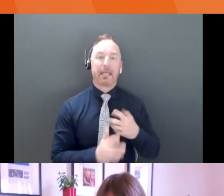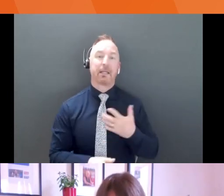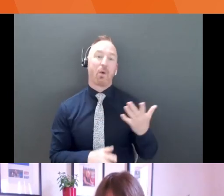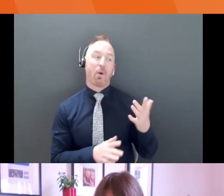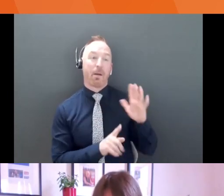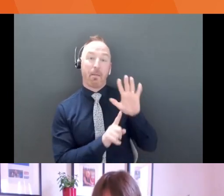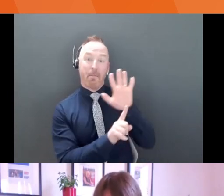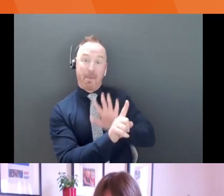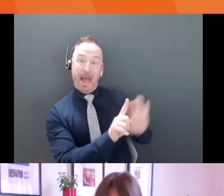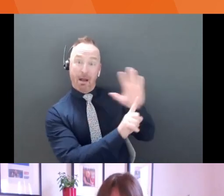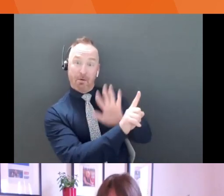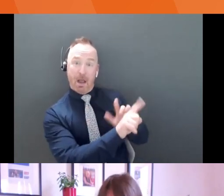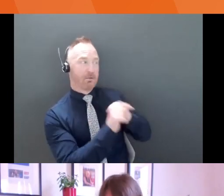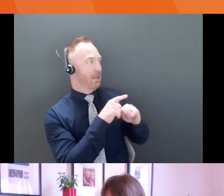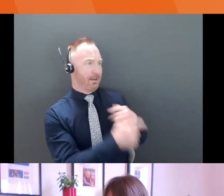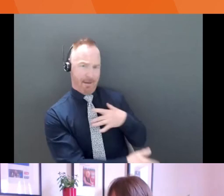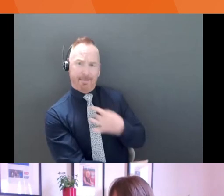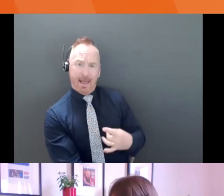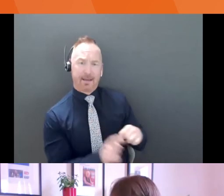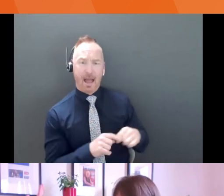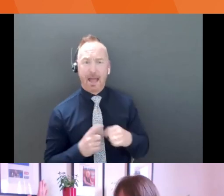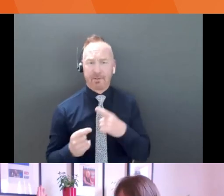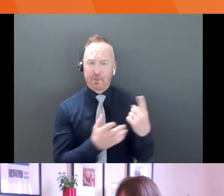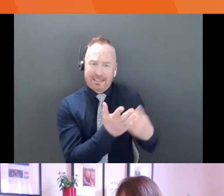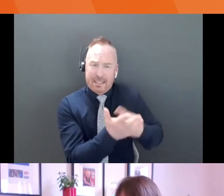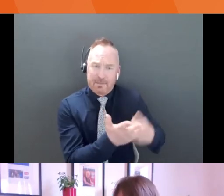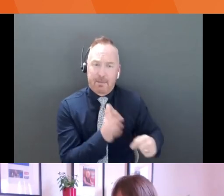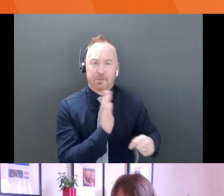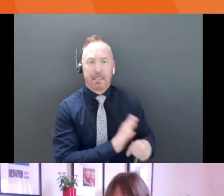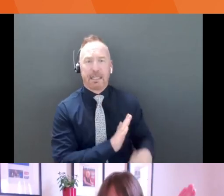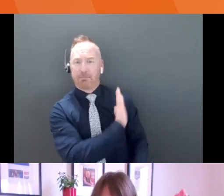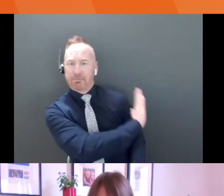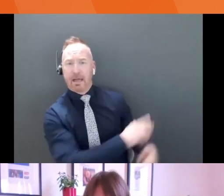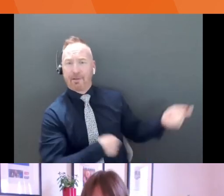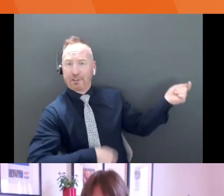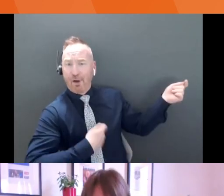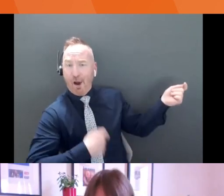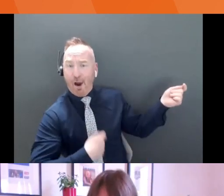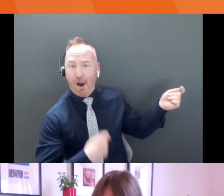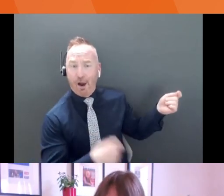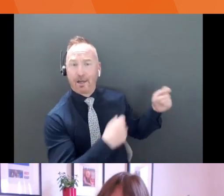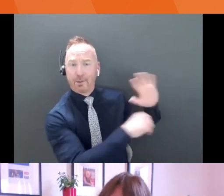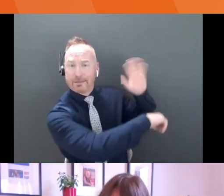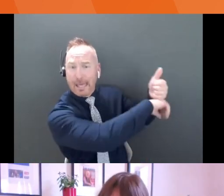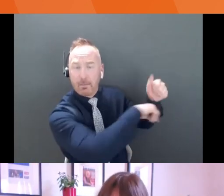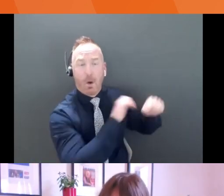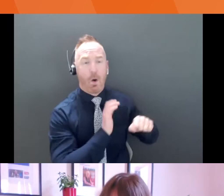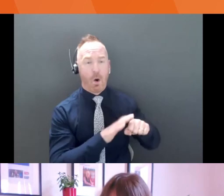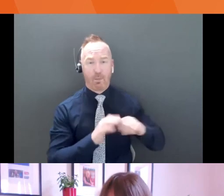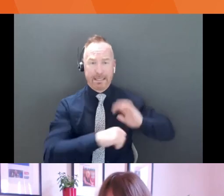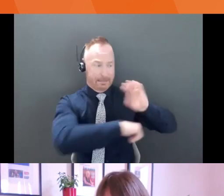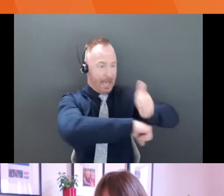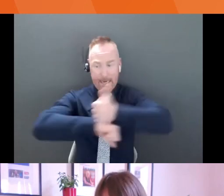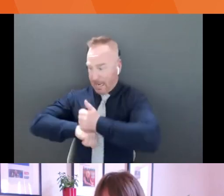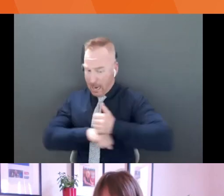really great. I've done it with a few founders where they're like running around and we're putting like a guitar in the background. And then like, you know, we're like setting the scene, but it works.